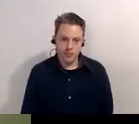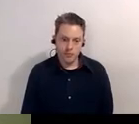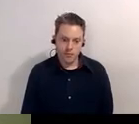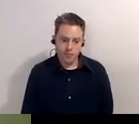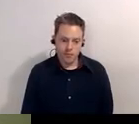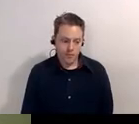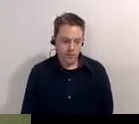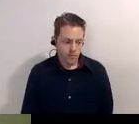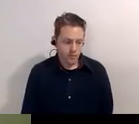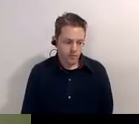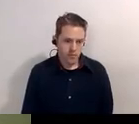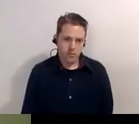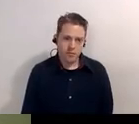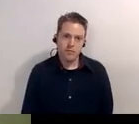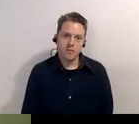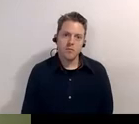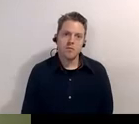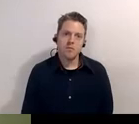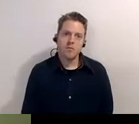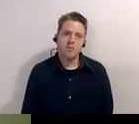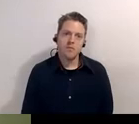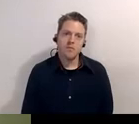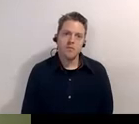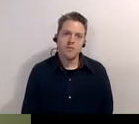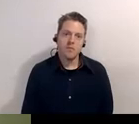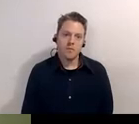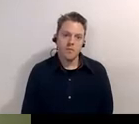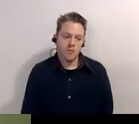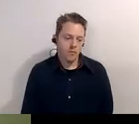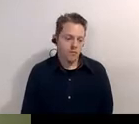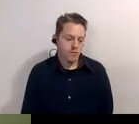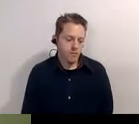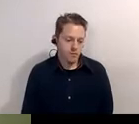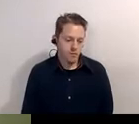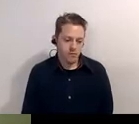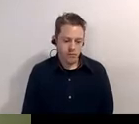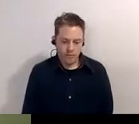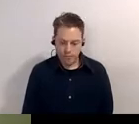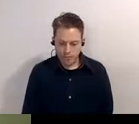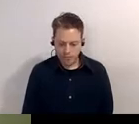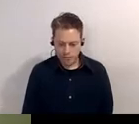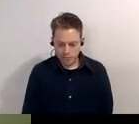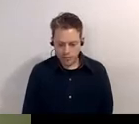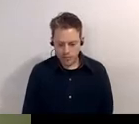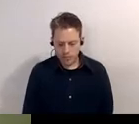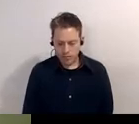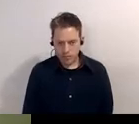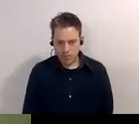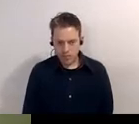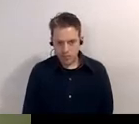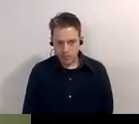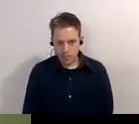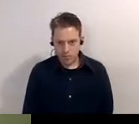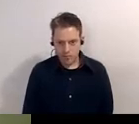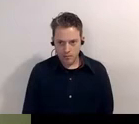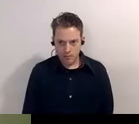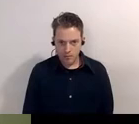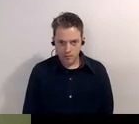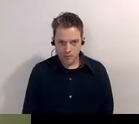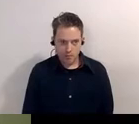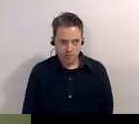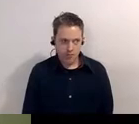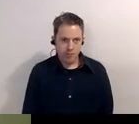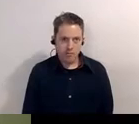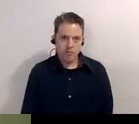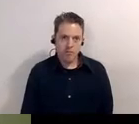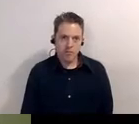dorm is still standing the administrative building is still standing the gymnasium is still standing it's faith assembly and in fact the gymnasium was named